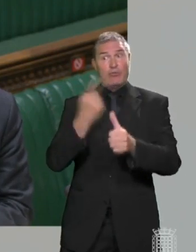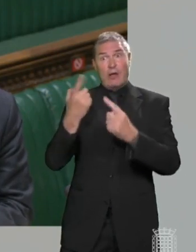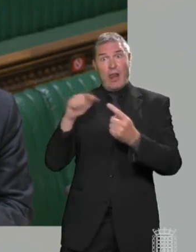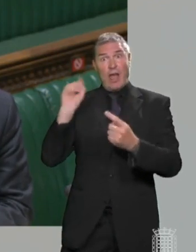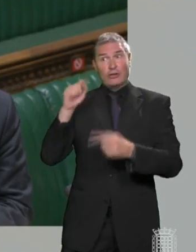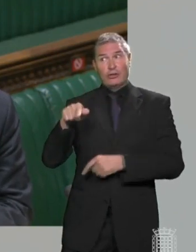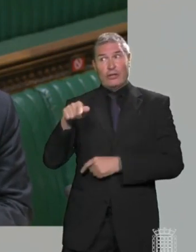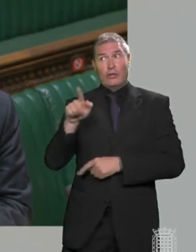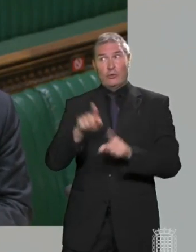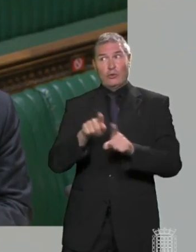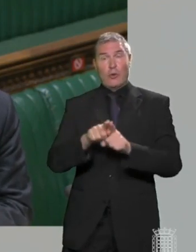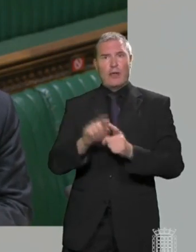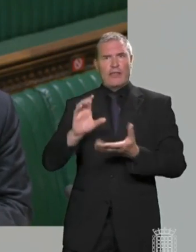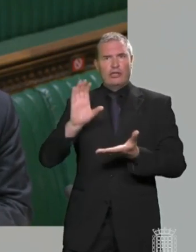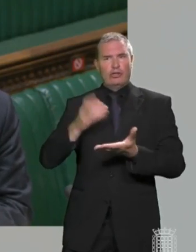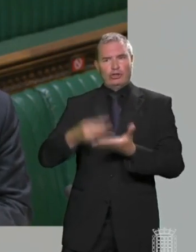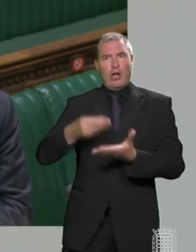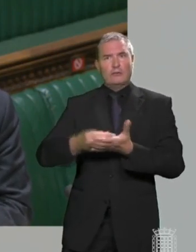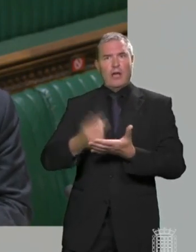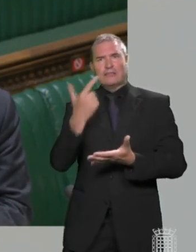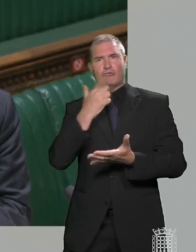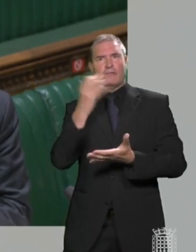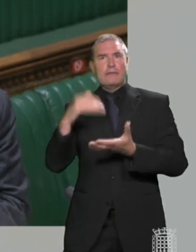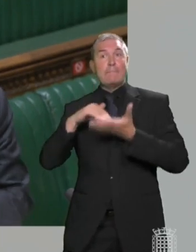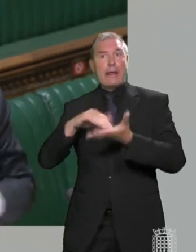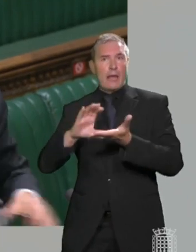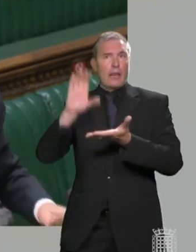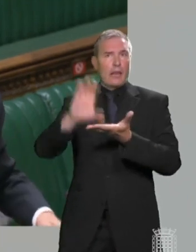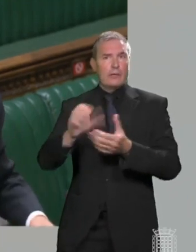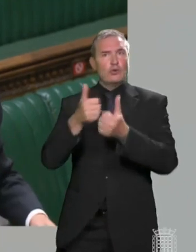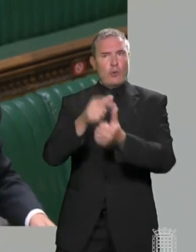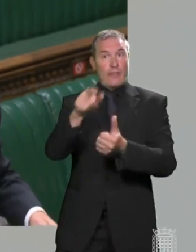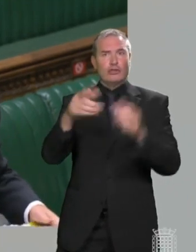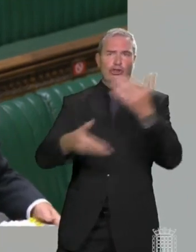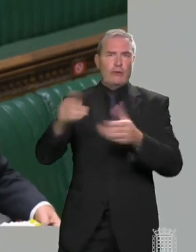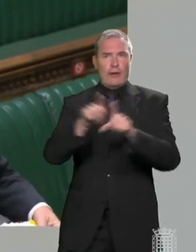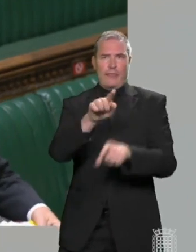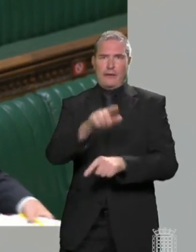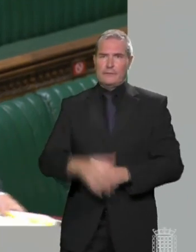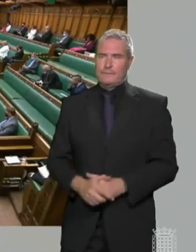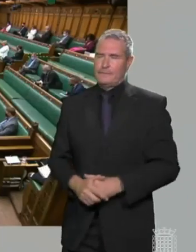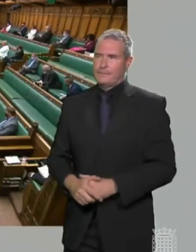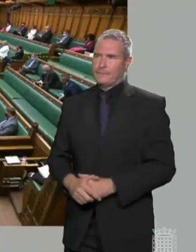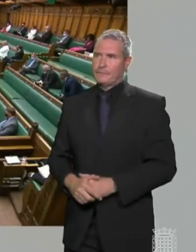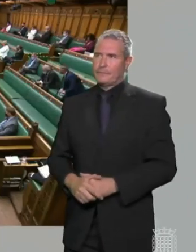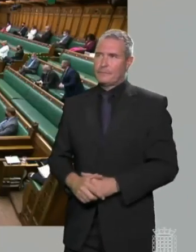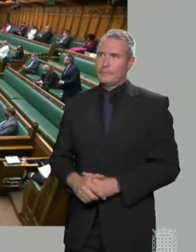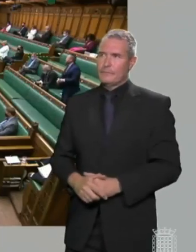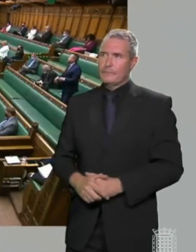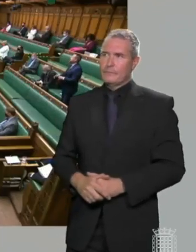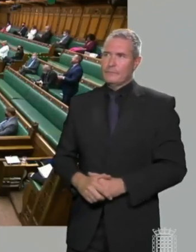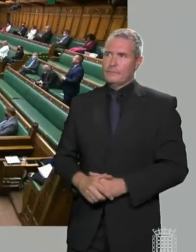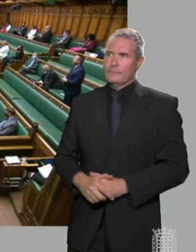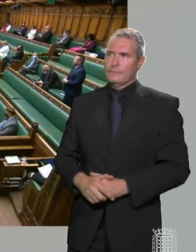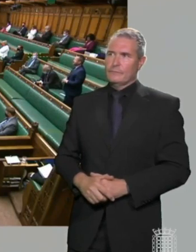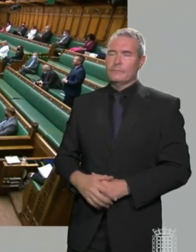my right hon. Friend the Chancellor put forward another £750 million in support of charities such as the one he mentions. Stuart Malcolm. Mr